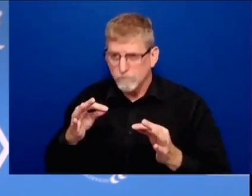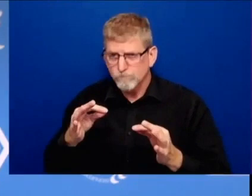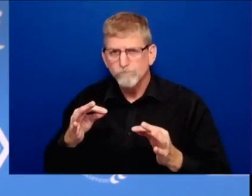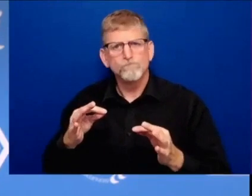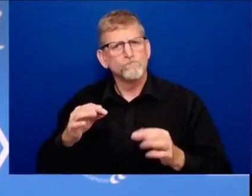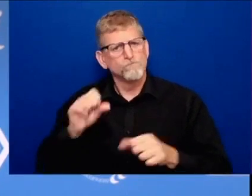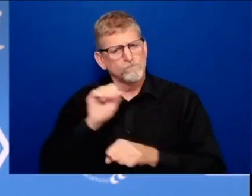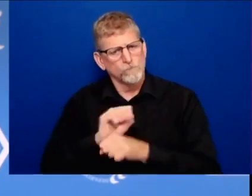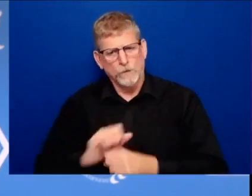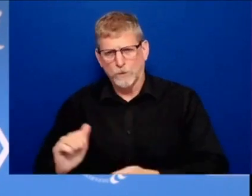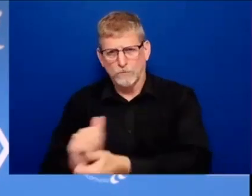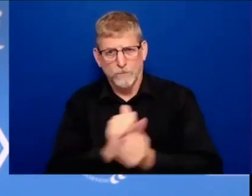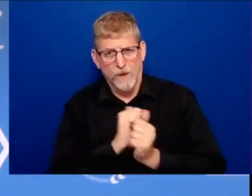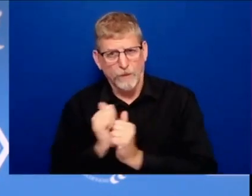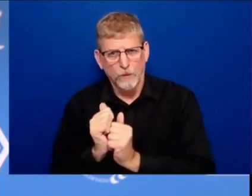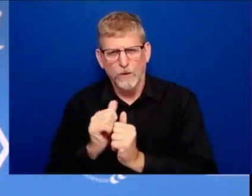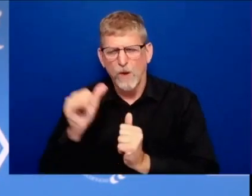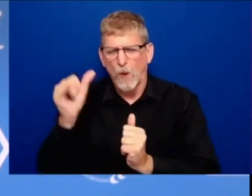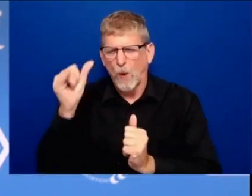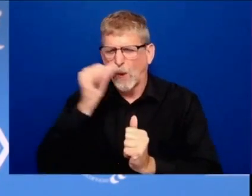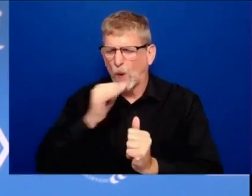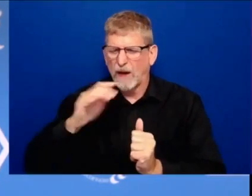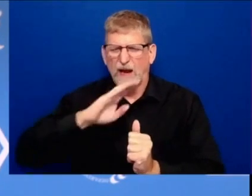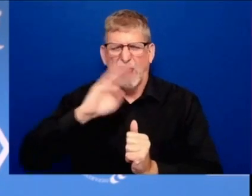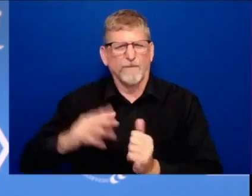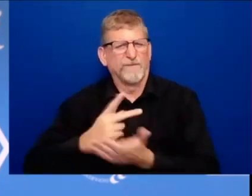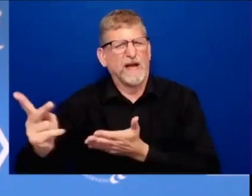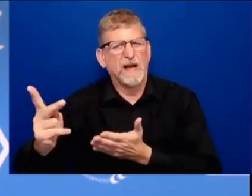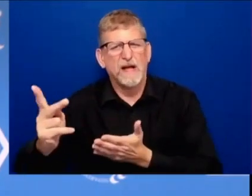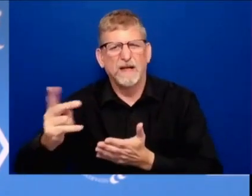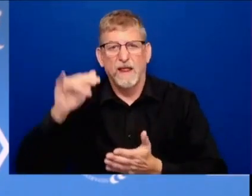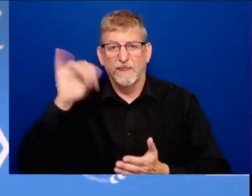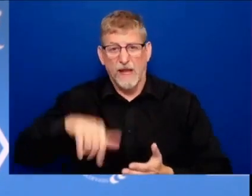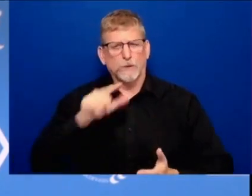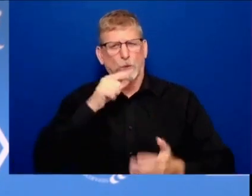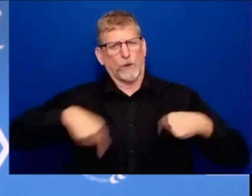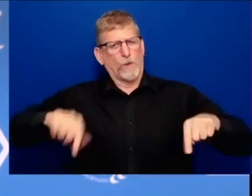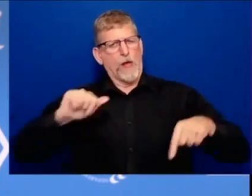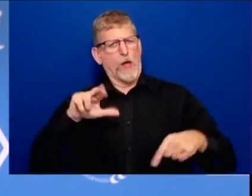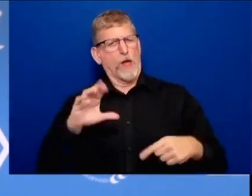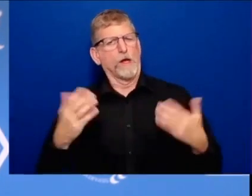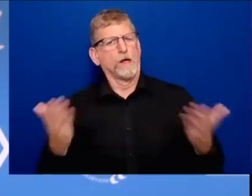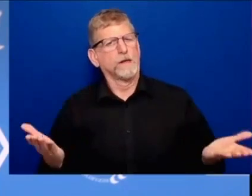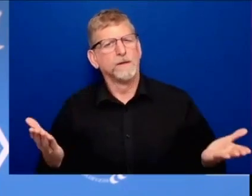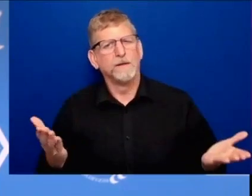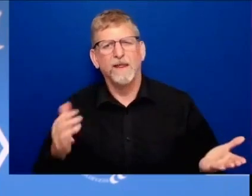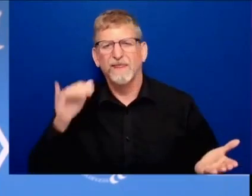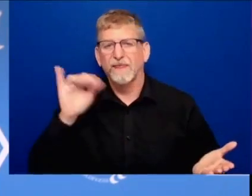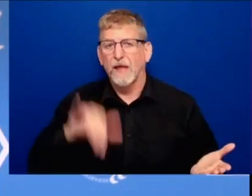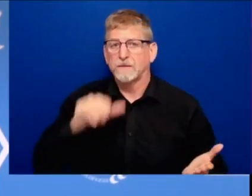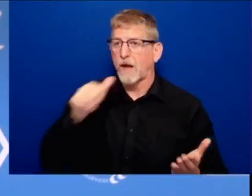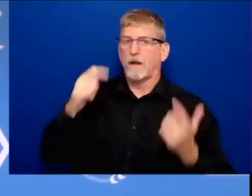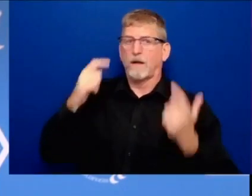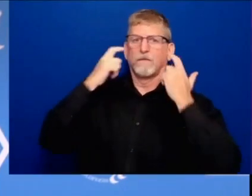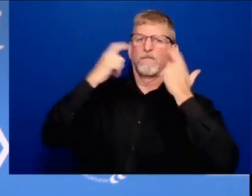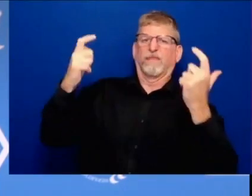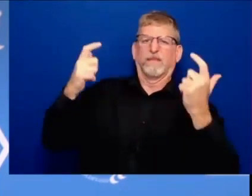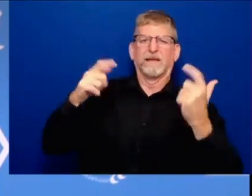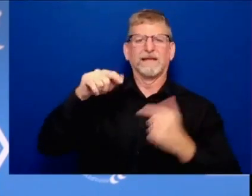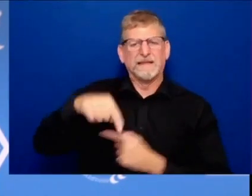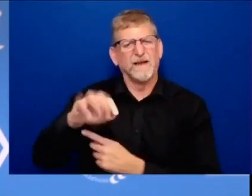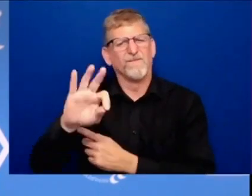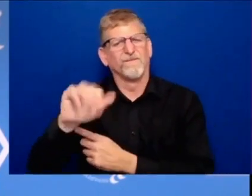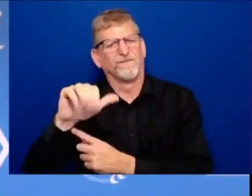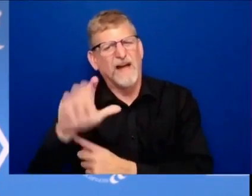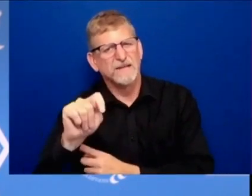that's not chauvinism that's just a fact we've never failed we stood together and there's every